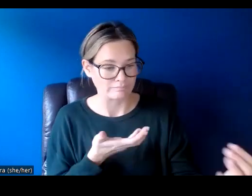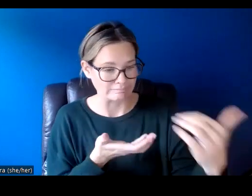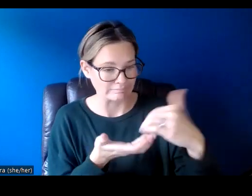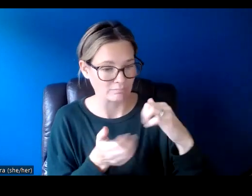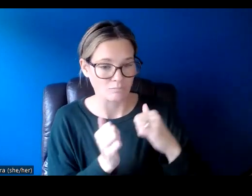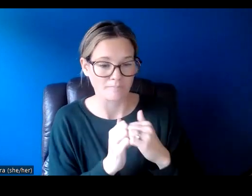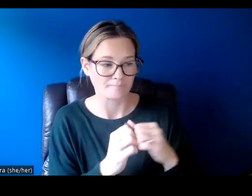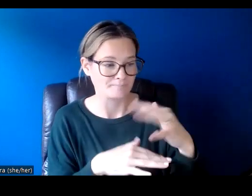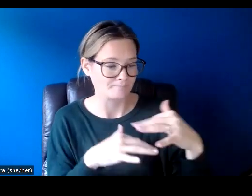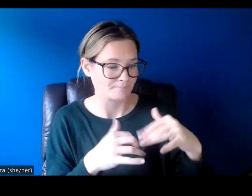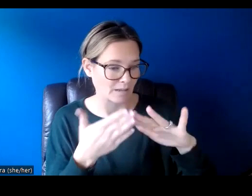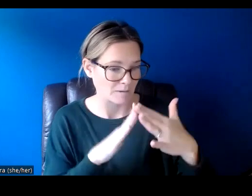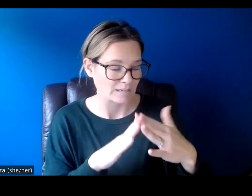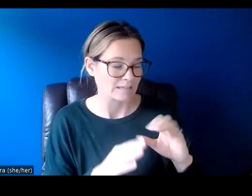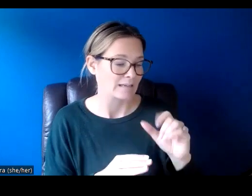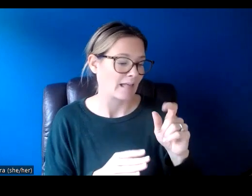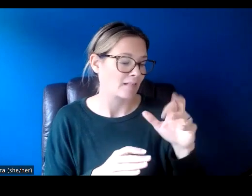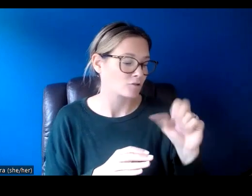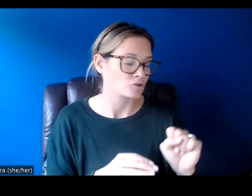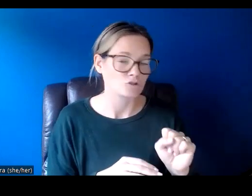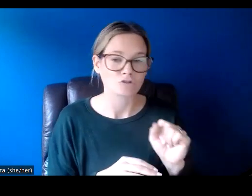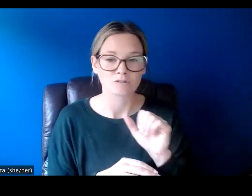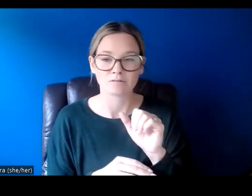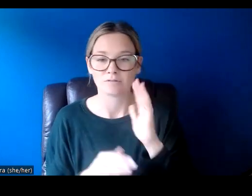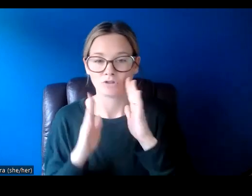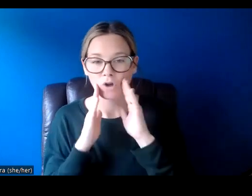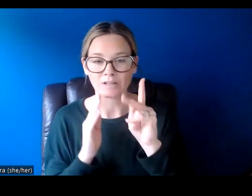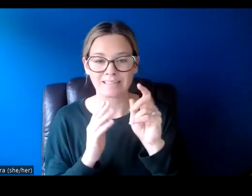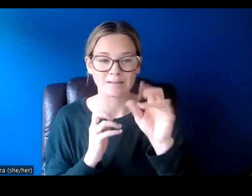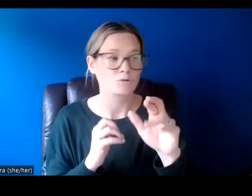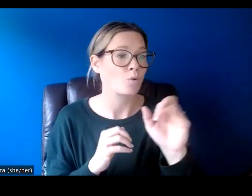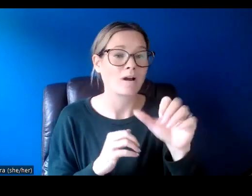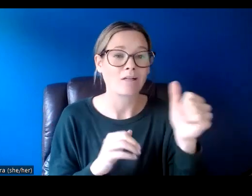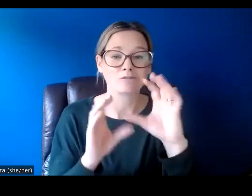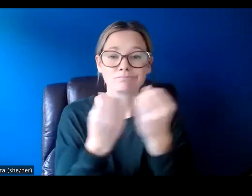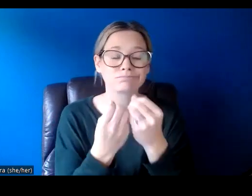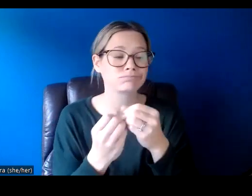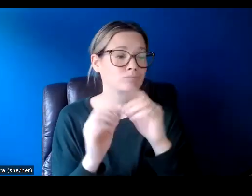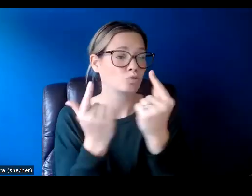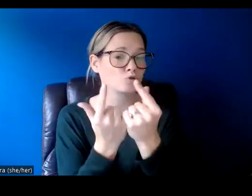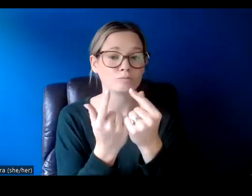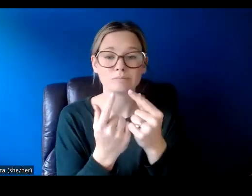communities, Elders or knowledge keepers, or other groups, organizations, or institutions.